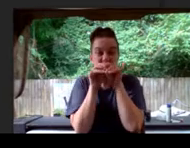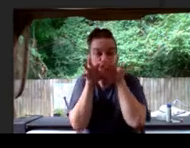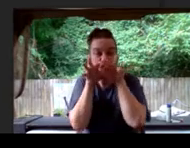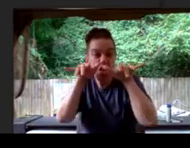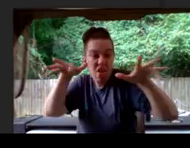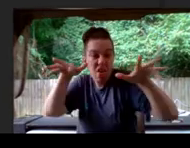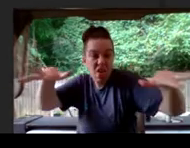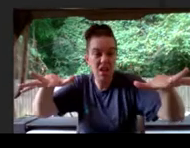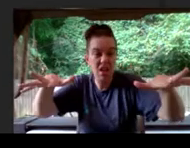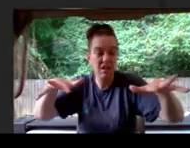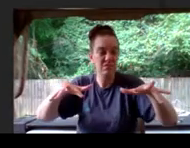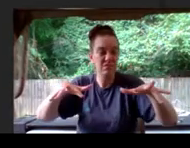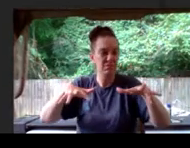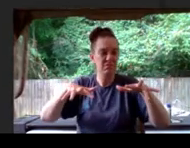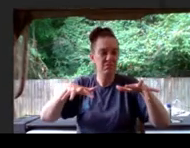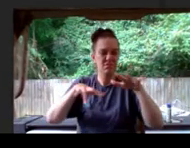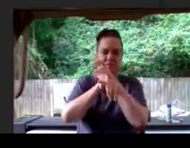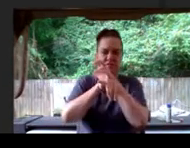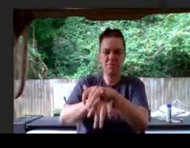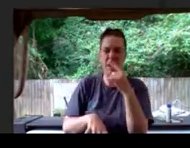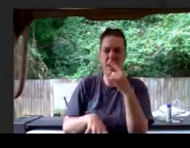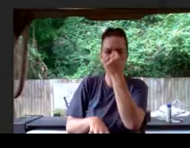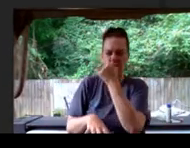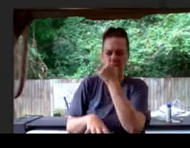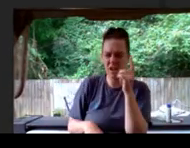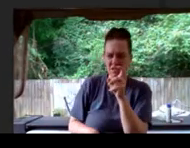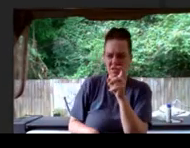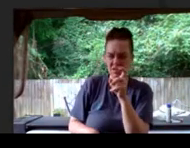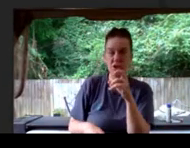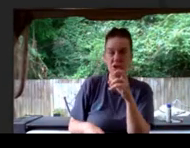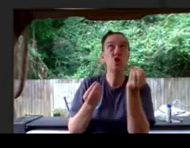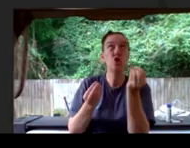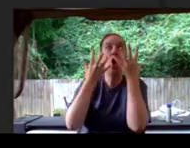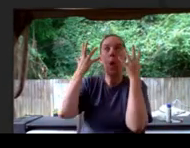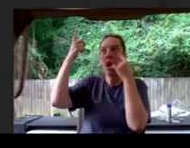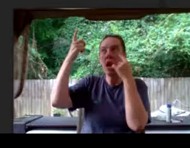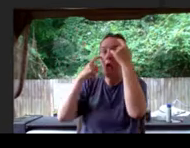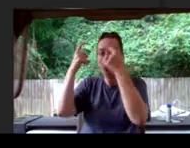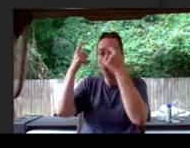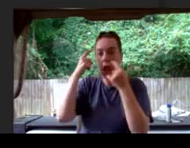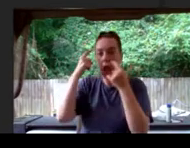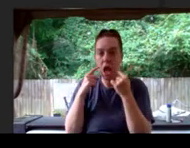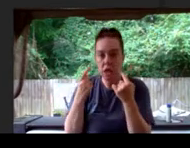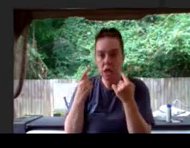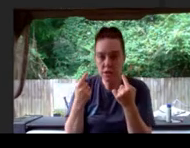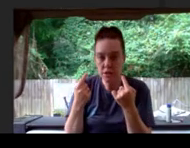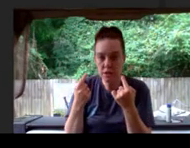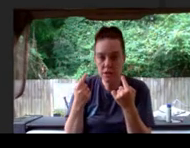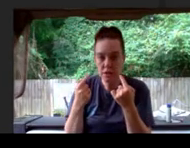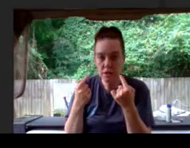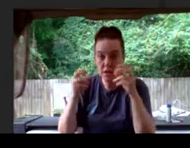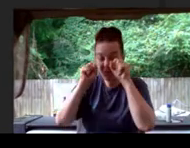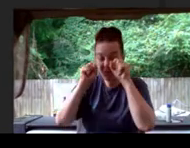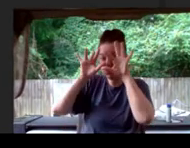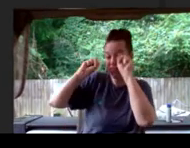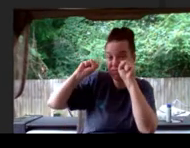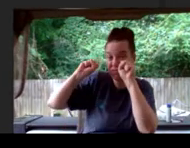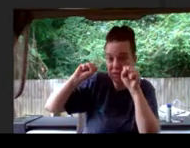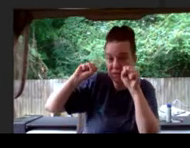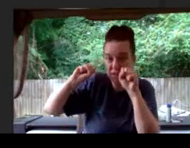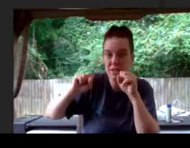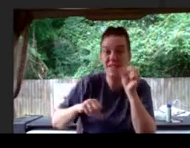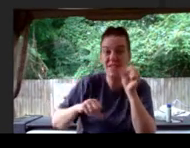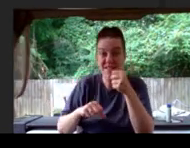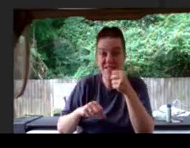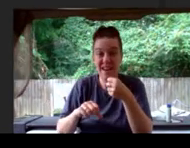Did the spider have eyes? It had so many eyes. Did the eyes flash? Yeah,